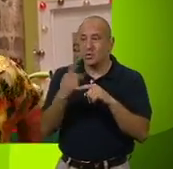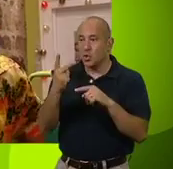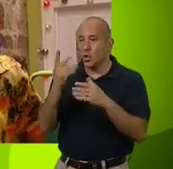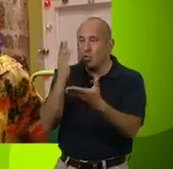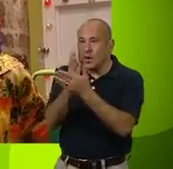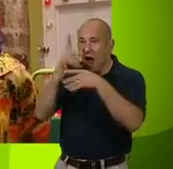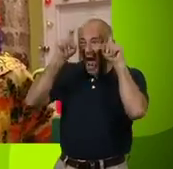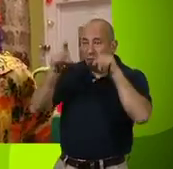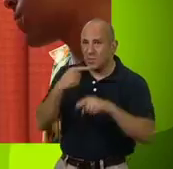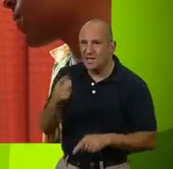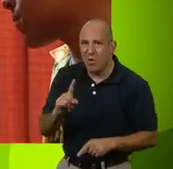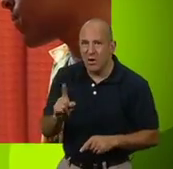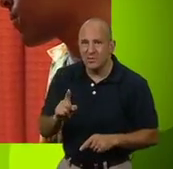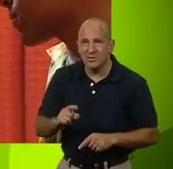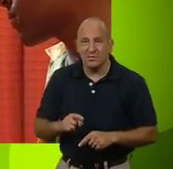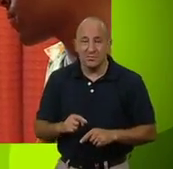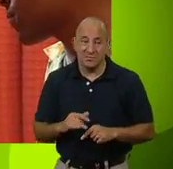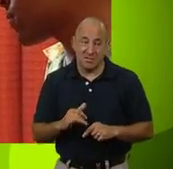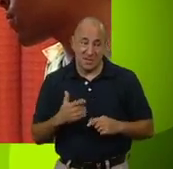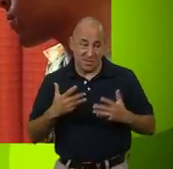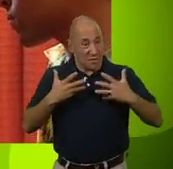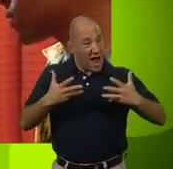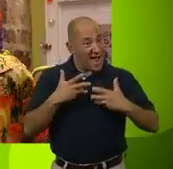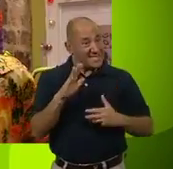real aliens in her house. Surprise?